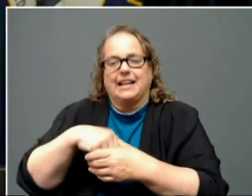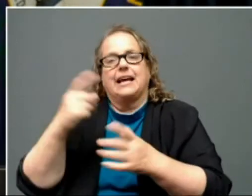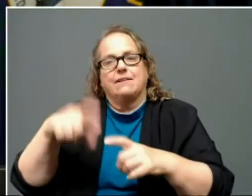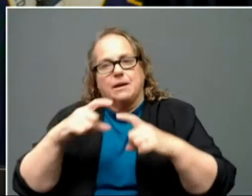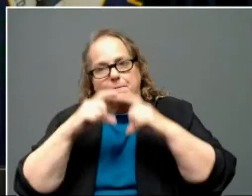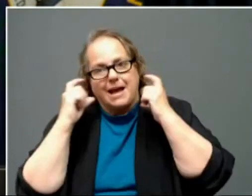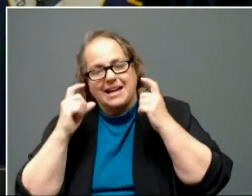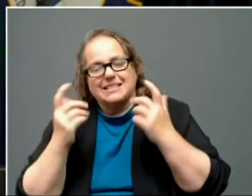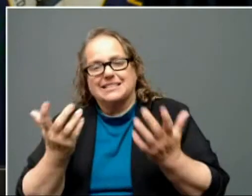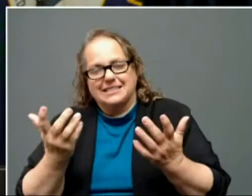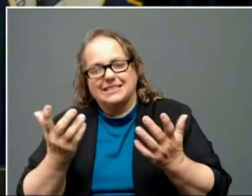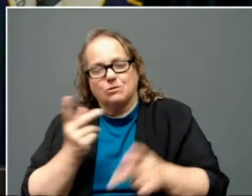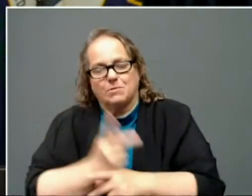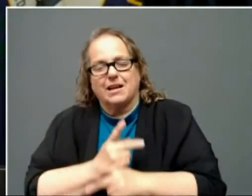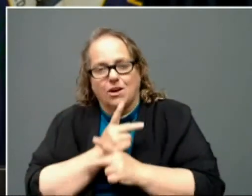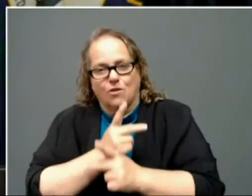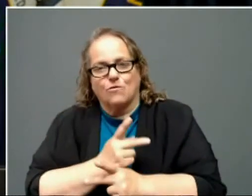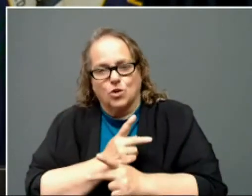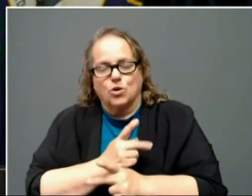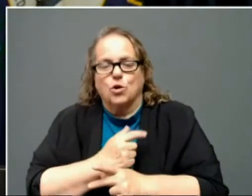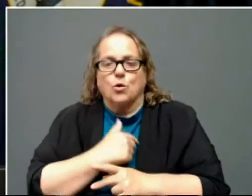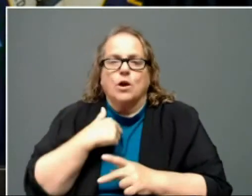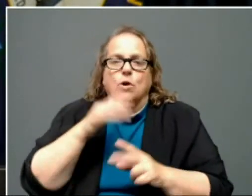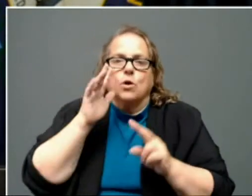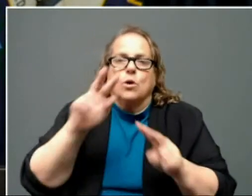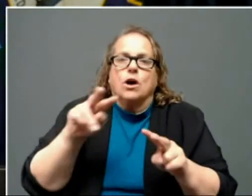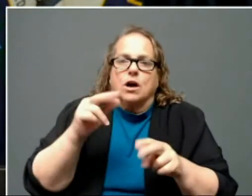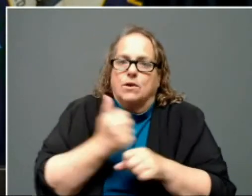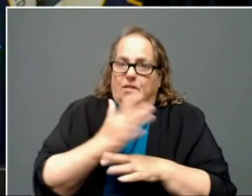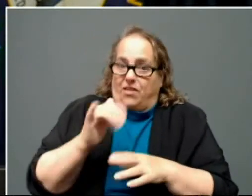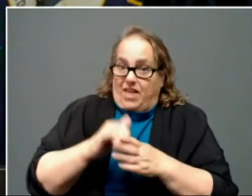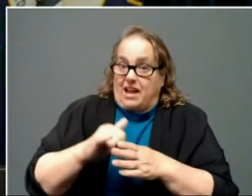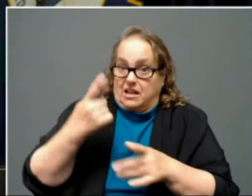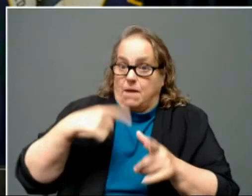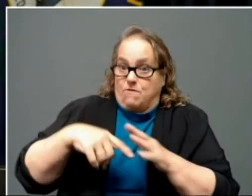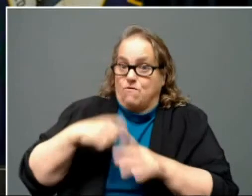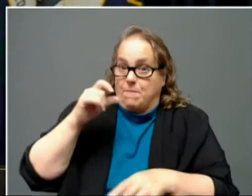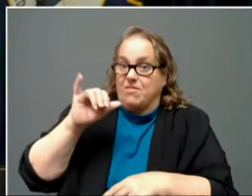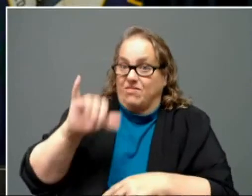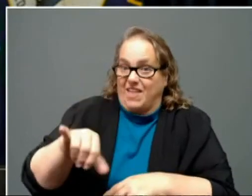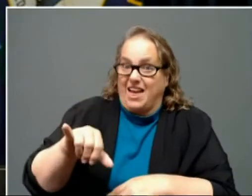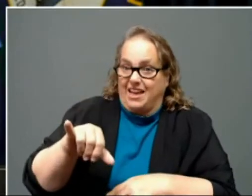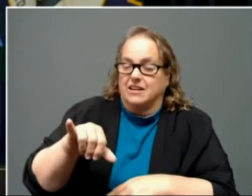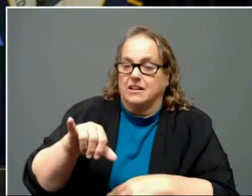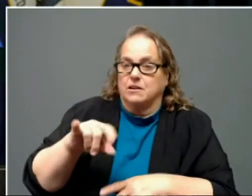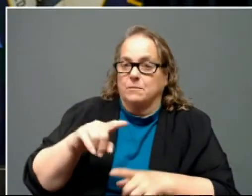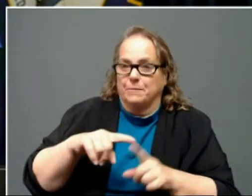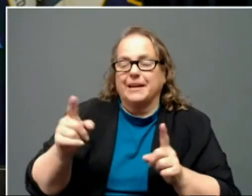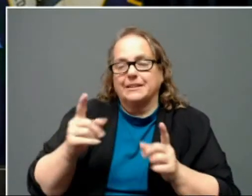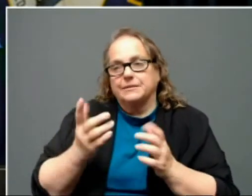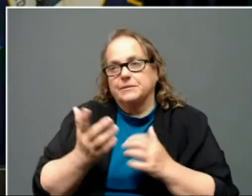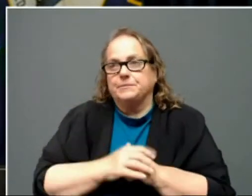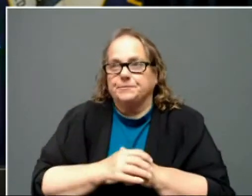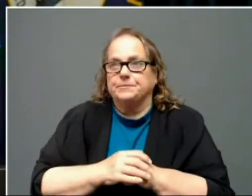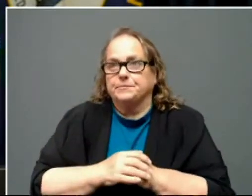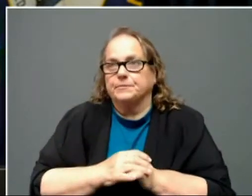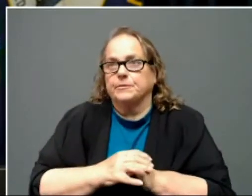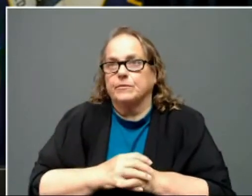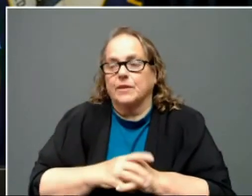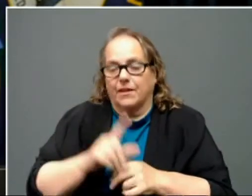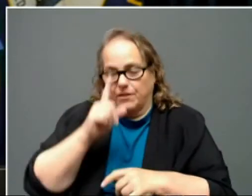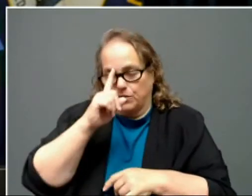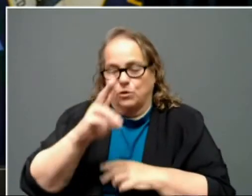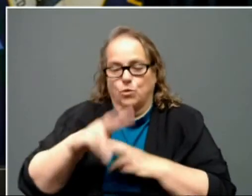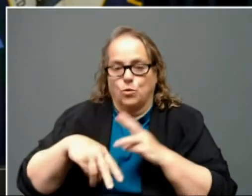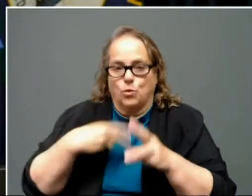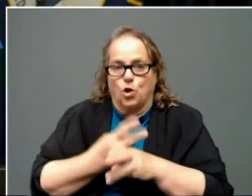So, you know, we'll watch everything that comes out of it. But, you know, I think the world was